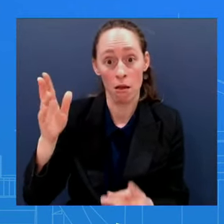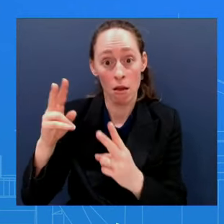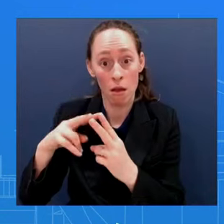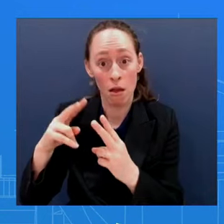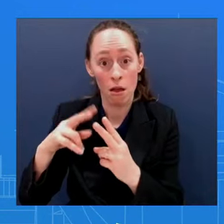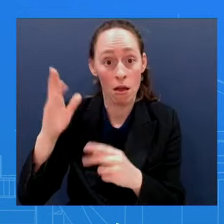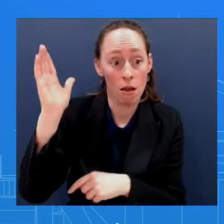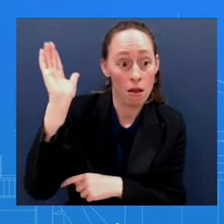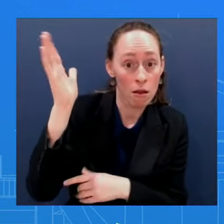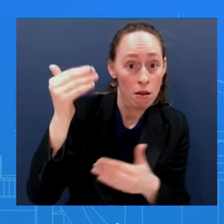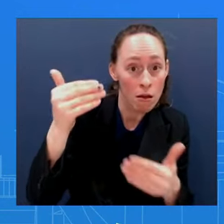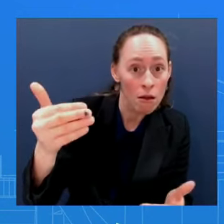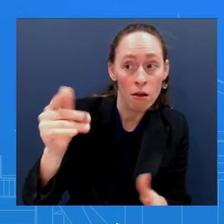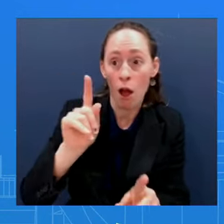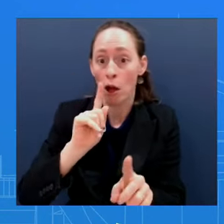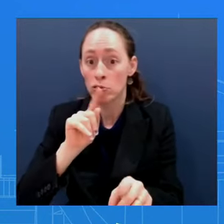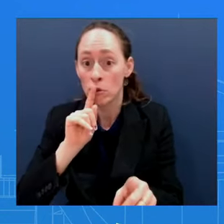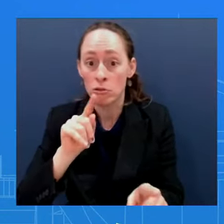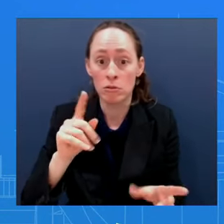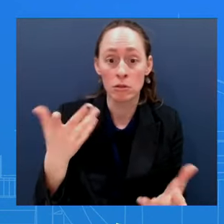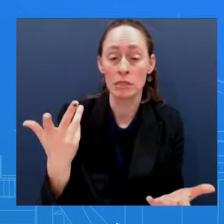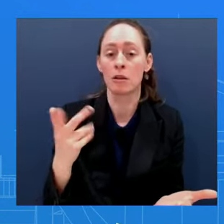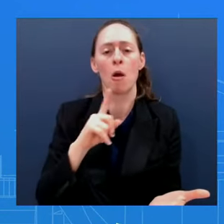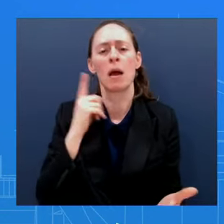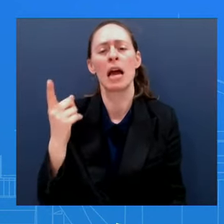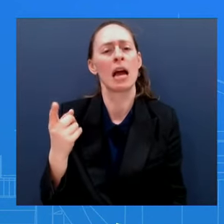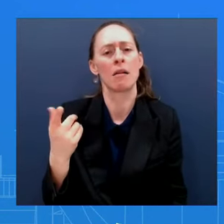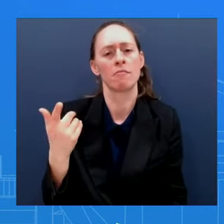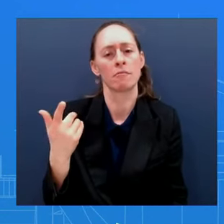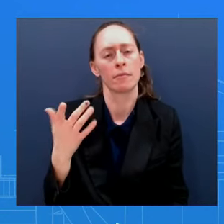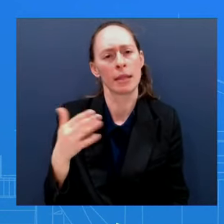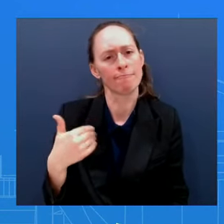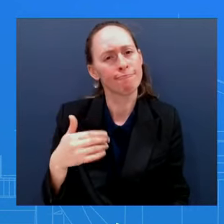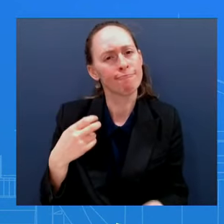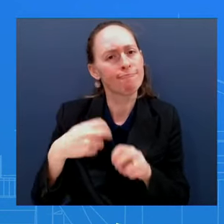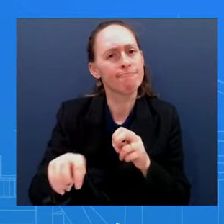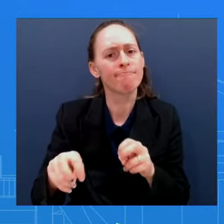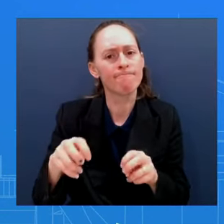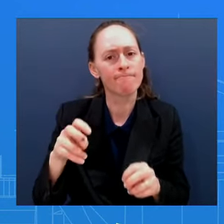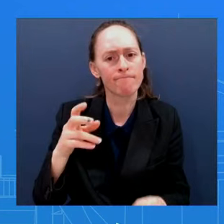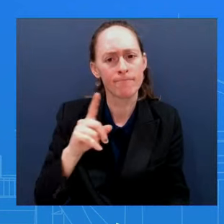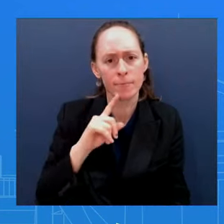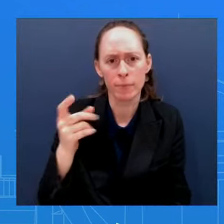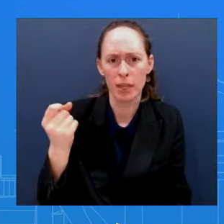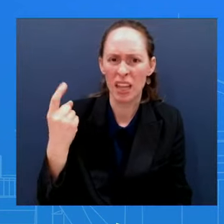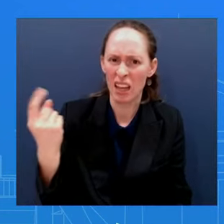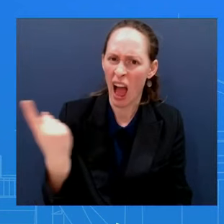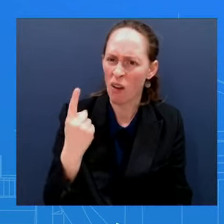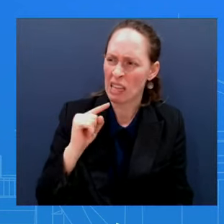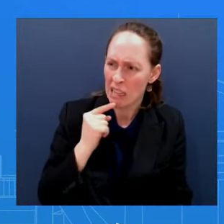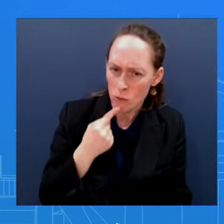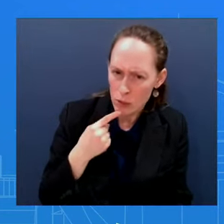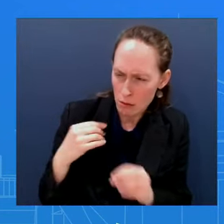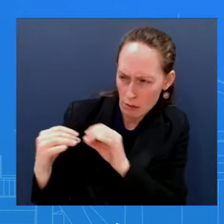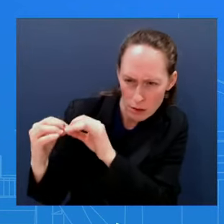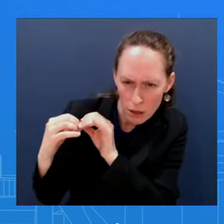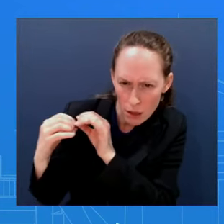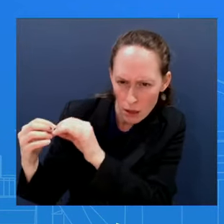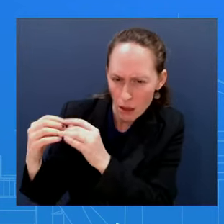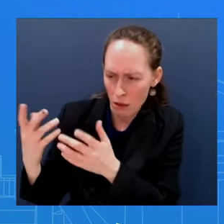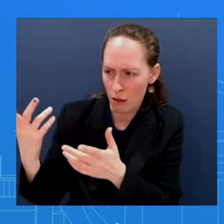conversations that we have with the foreign leaders and how that works out Look, you're going to hear from the President, you're going to hear from the King Later